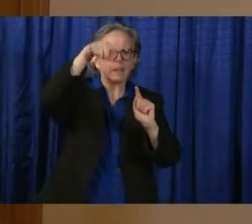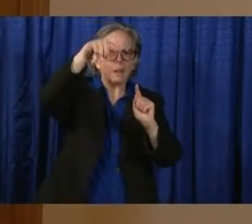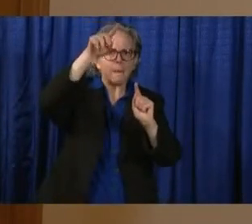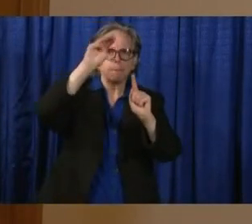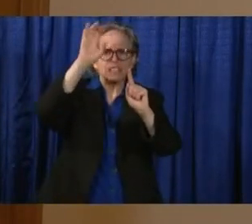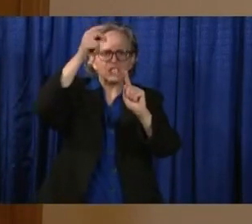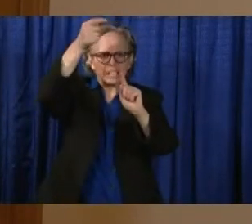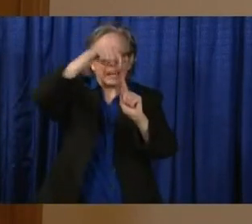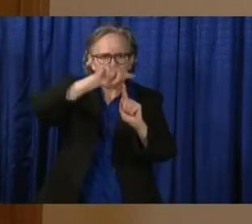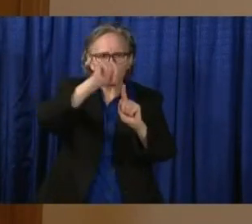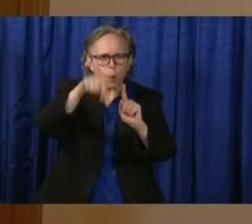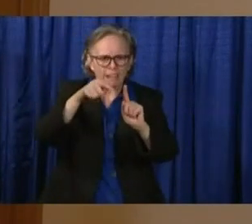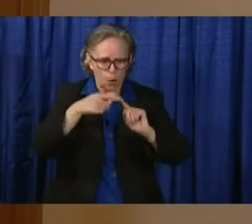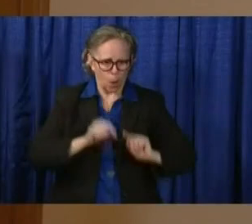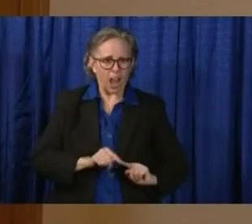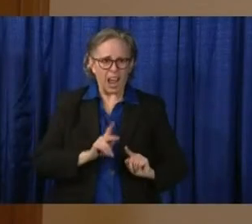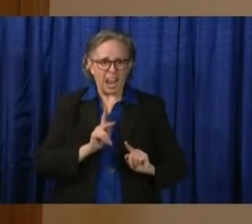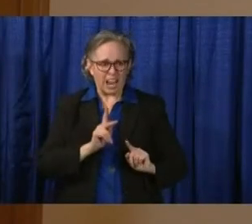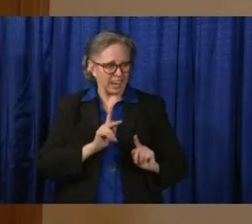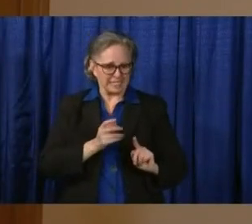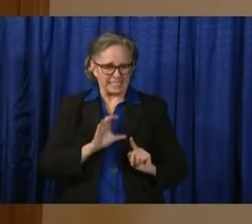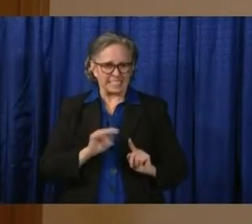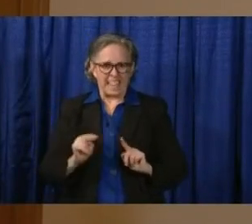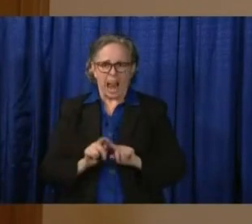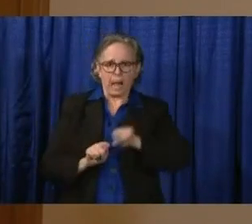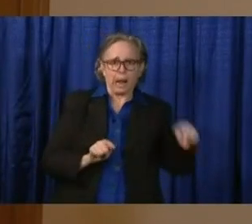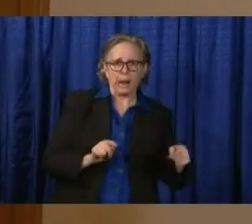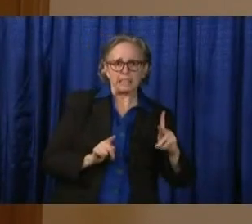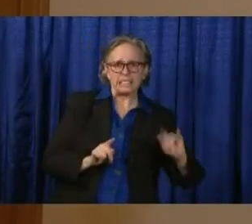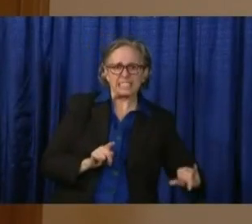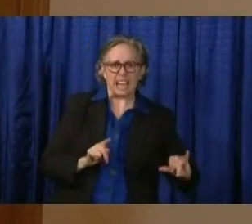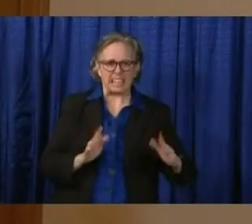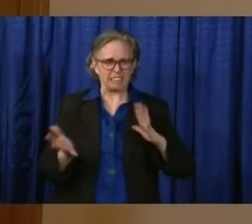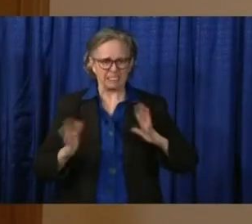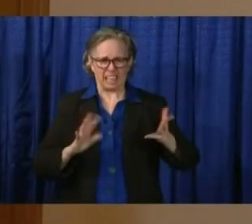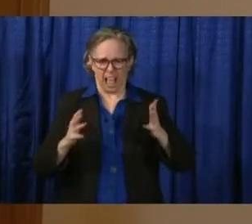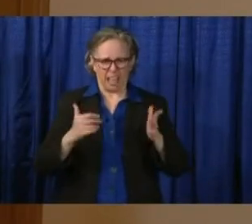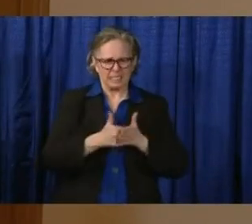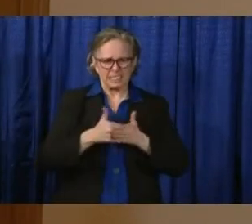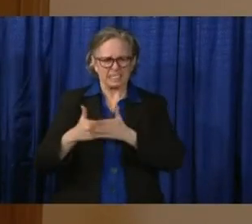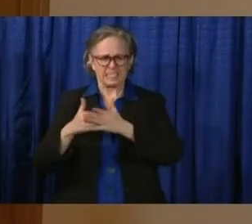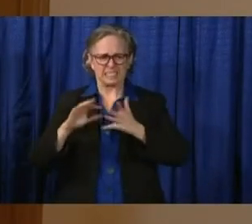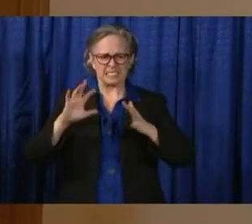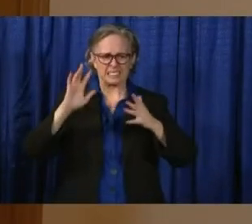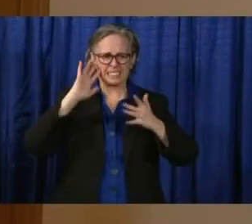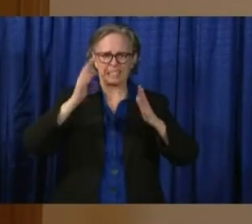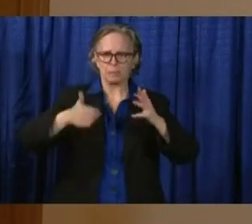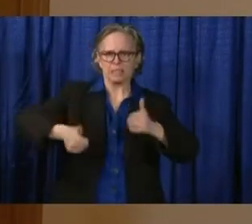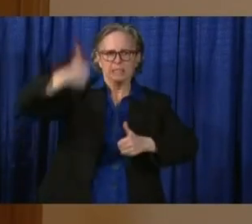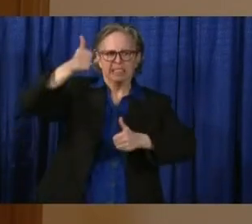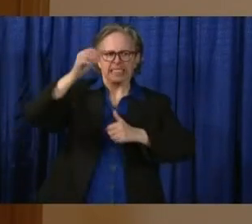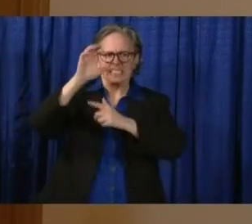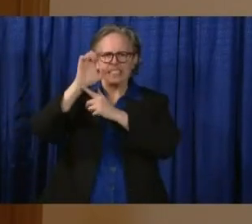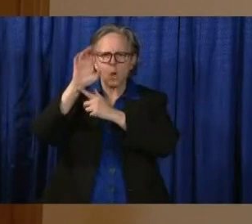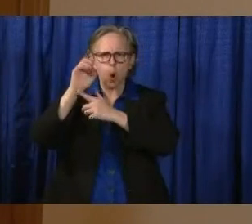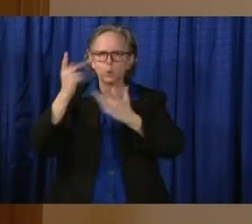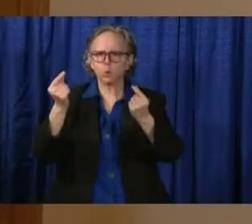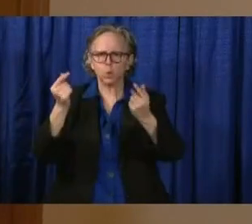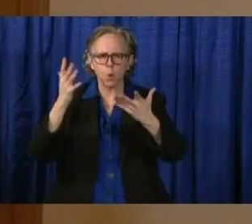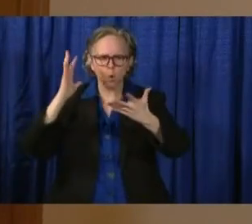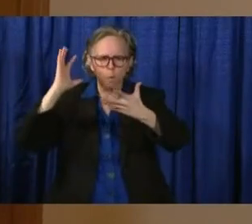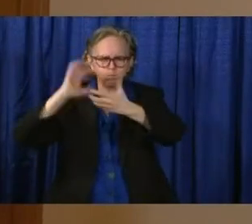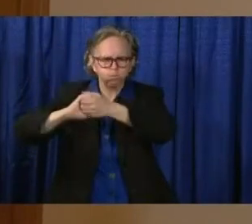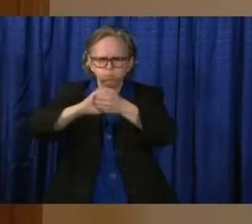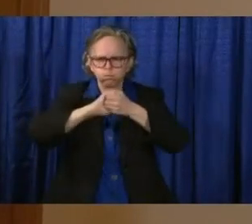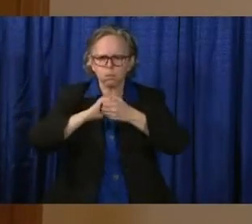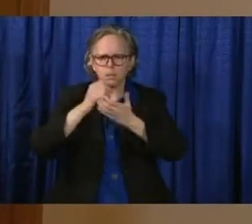all of our zones, our CEOs who are taking a look at that, have actually been working closely across the borders to assure